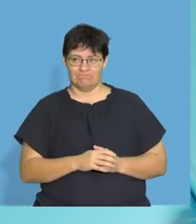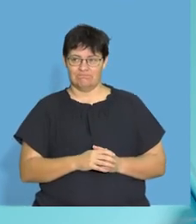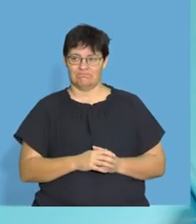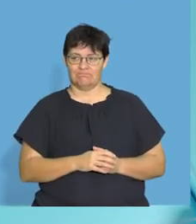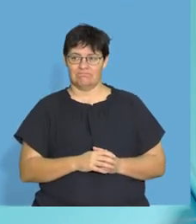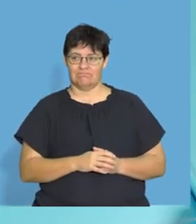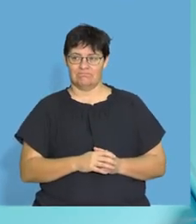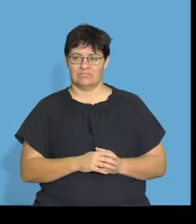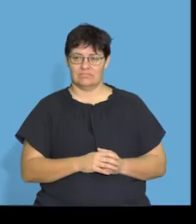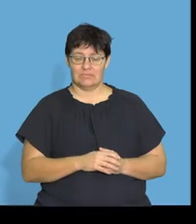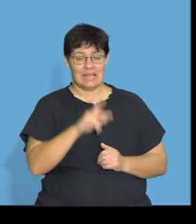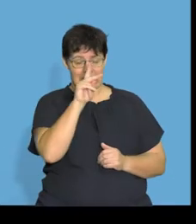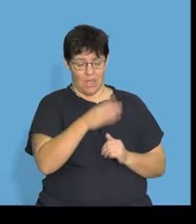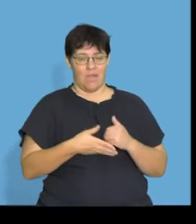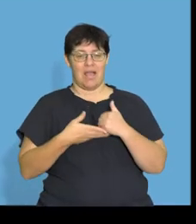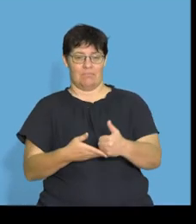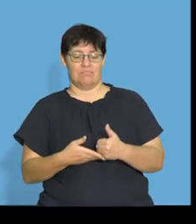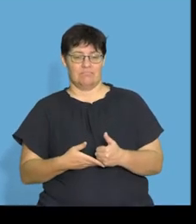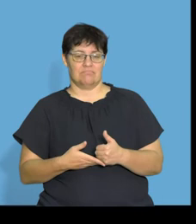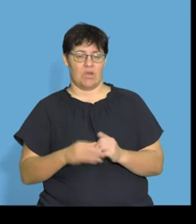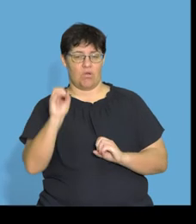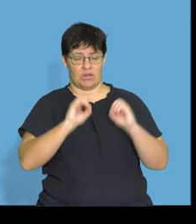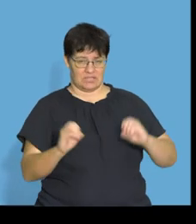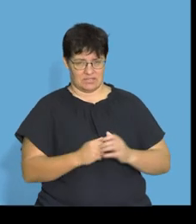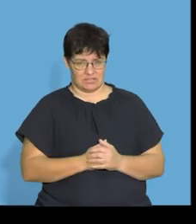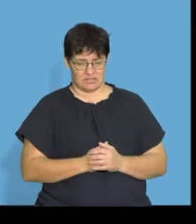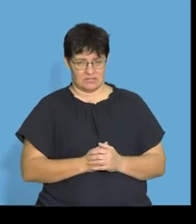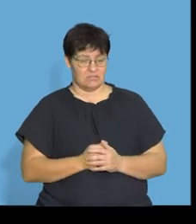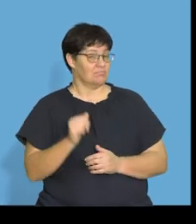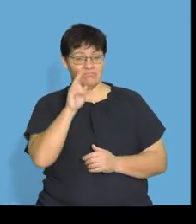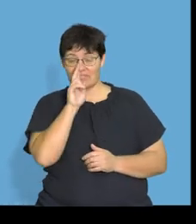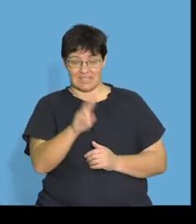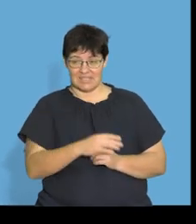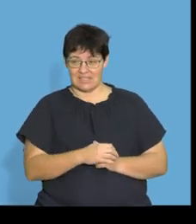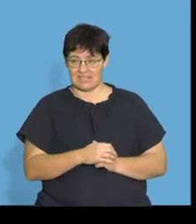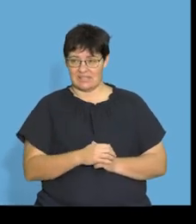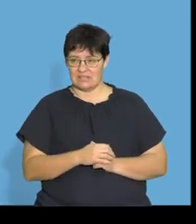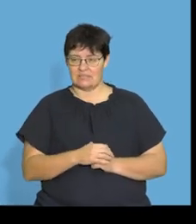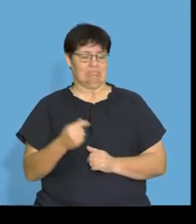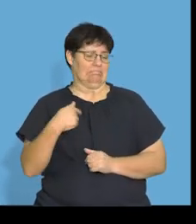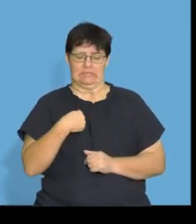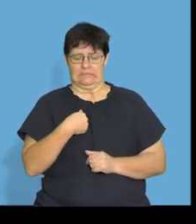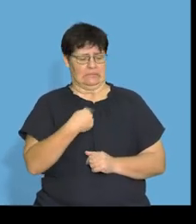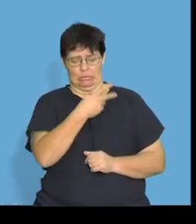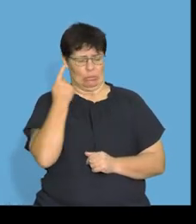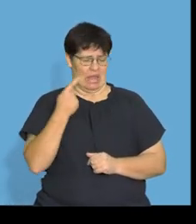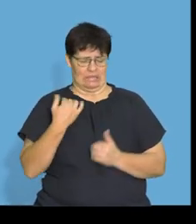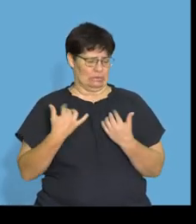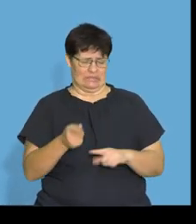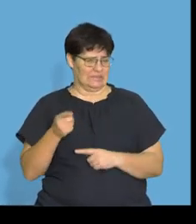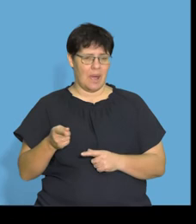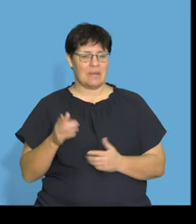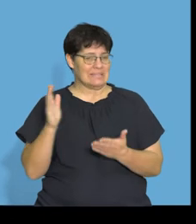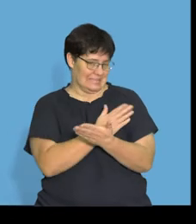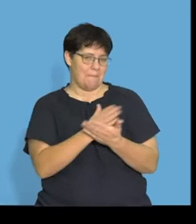to remember. Vitamin K, all right, is going to help you with clotting. And have a look, those of you, I